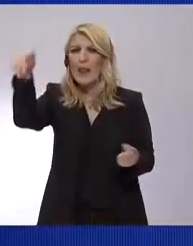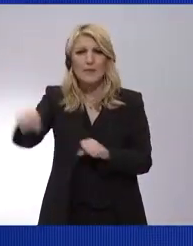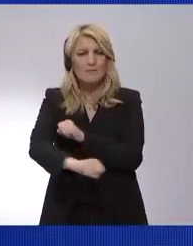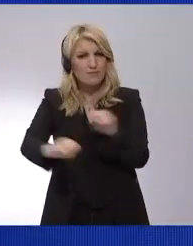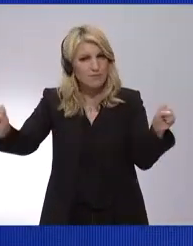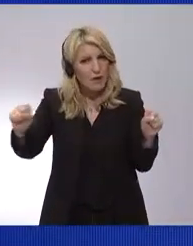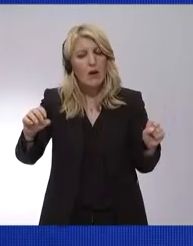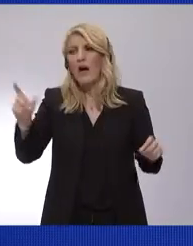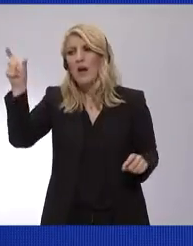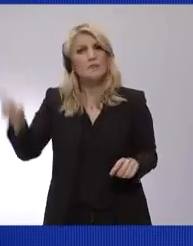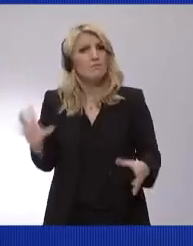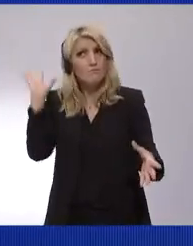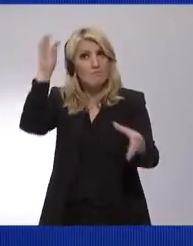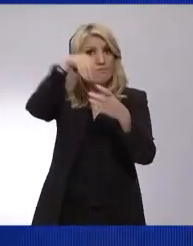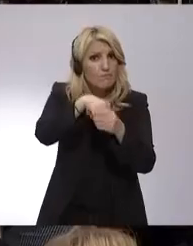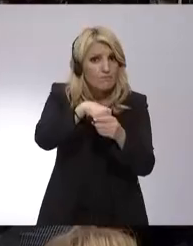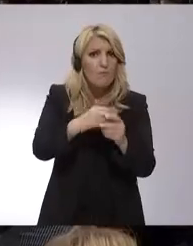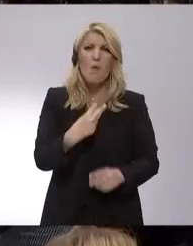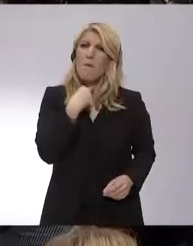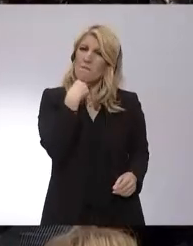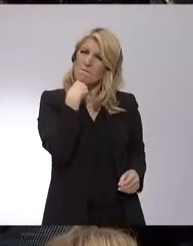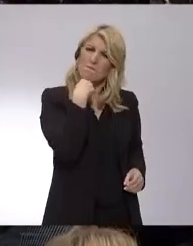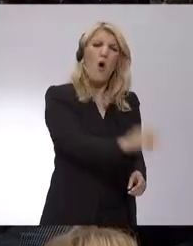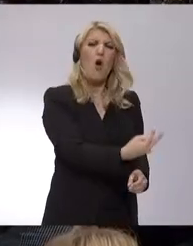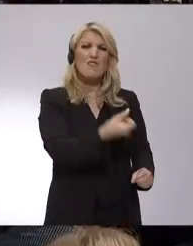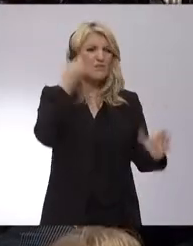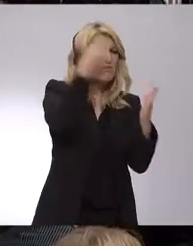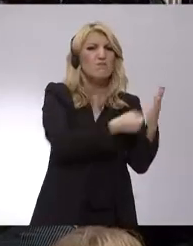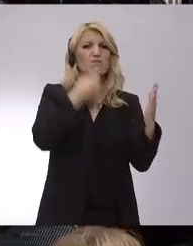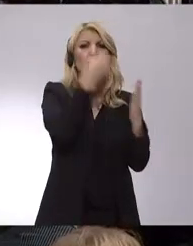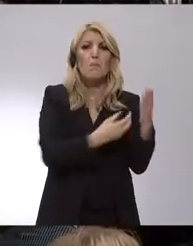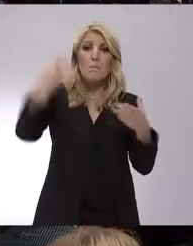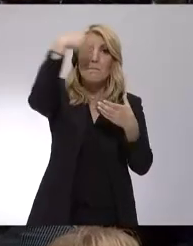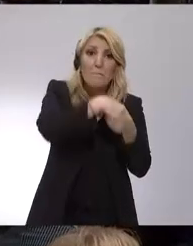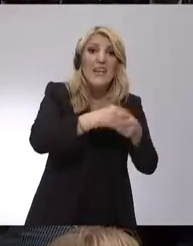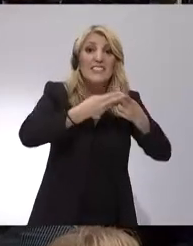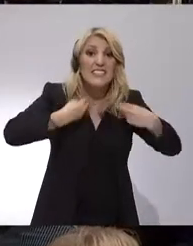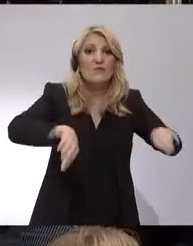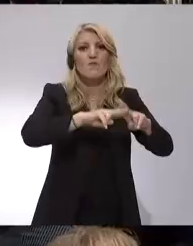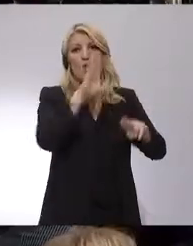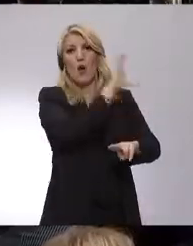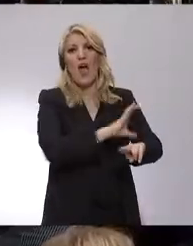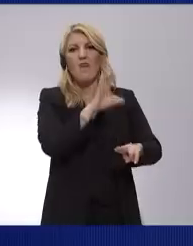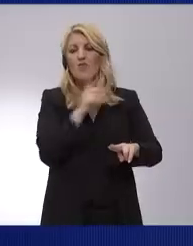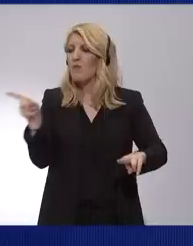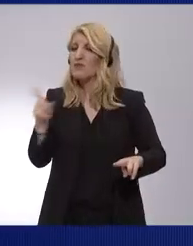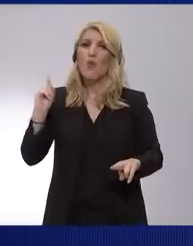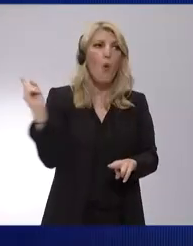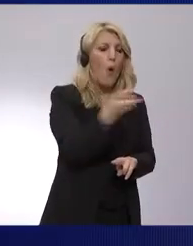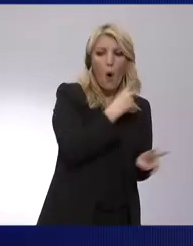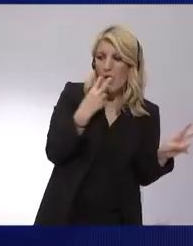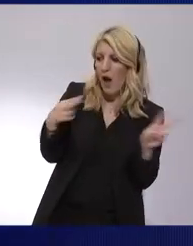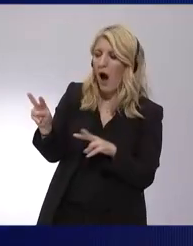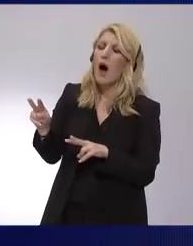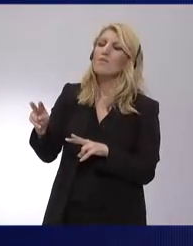Council. You have the respect also internationally, also in Washington. You have restored the confidence